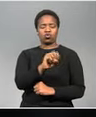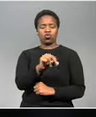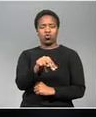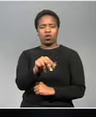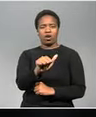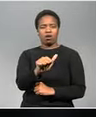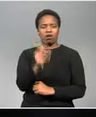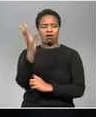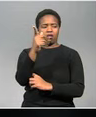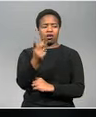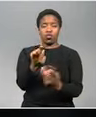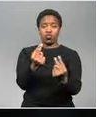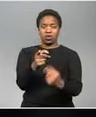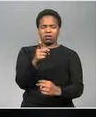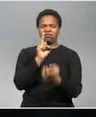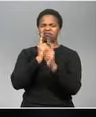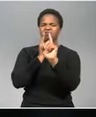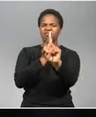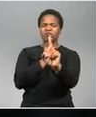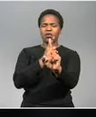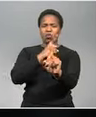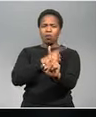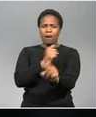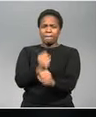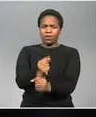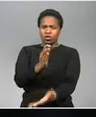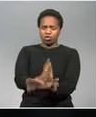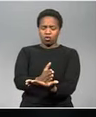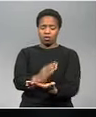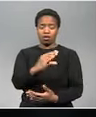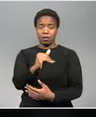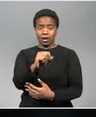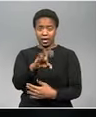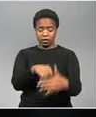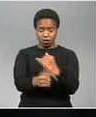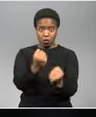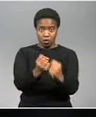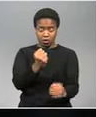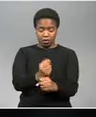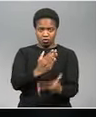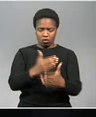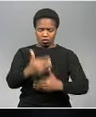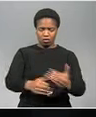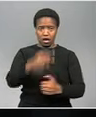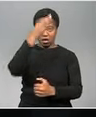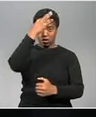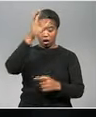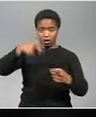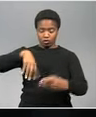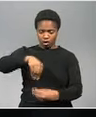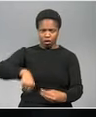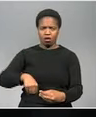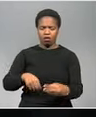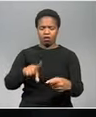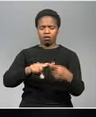the new scorpions is aimed at expert expediting investigations and prosecutions of state capture cases it will be